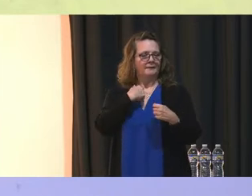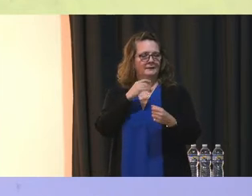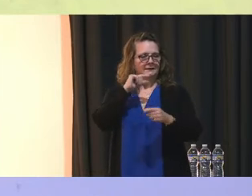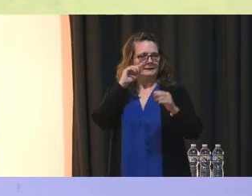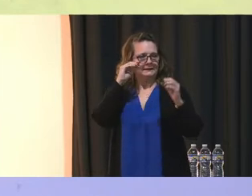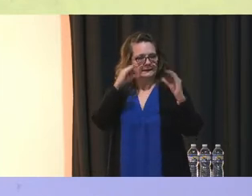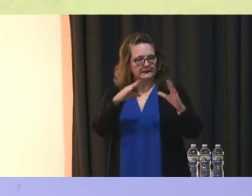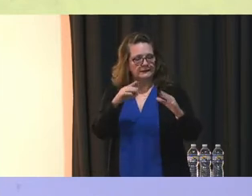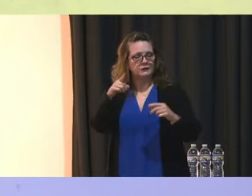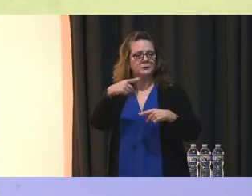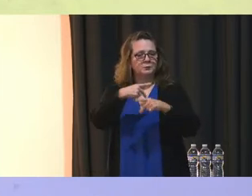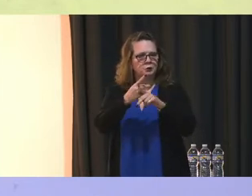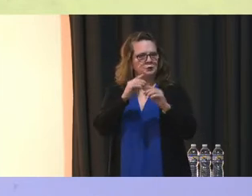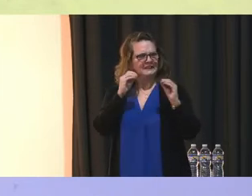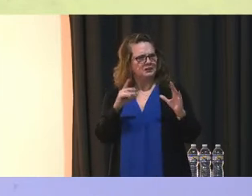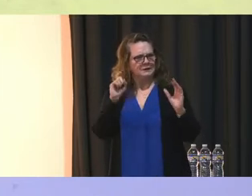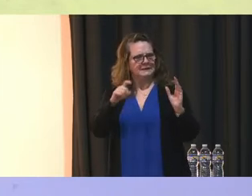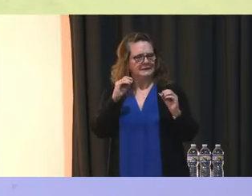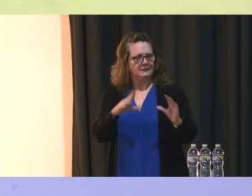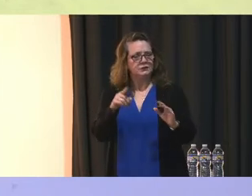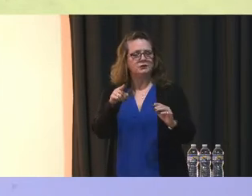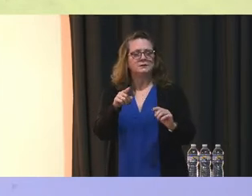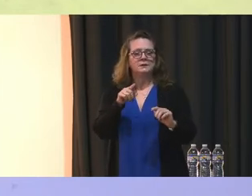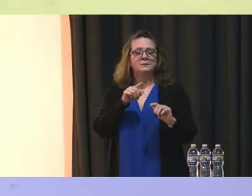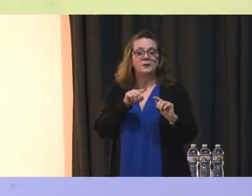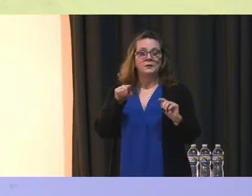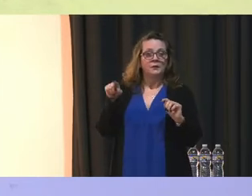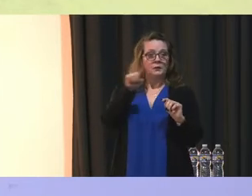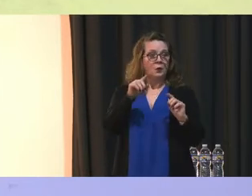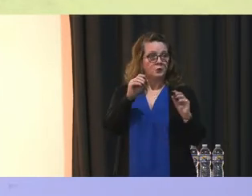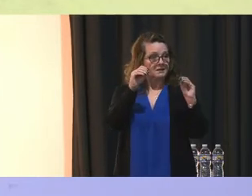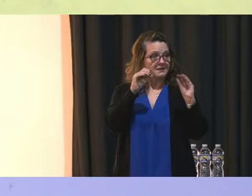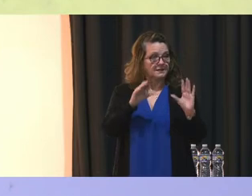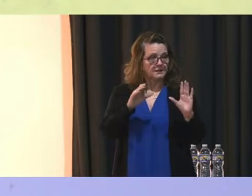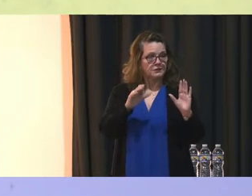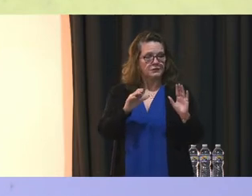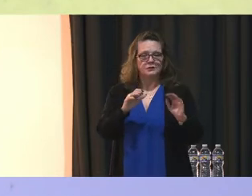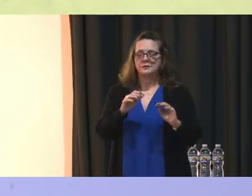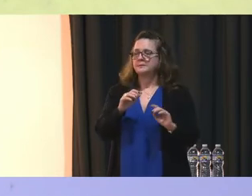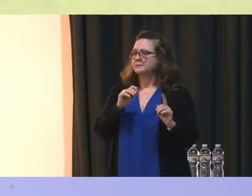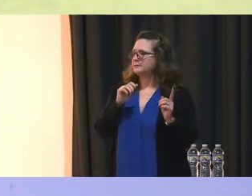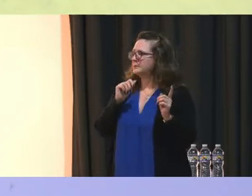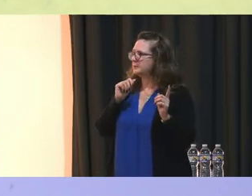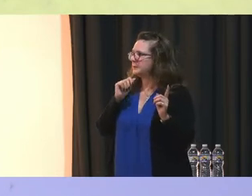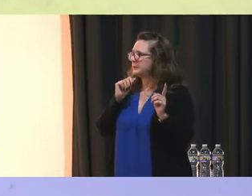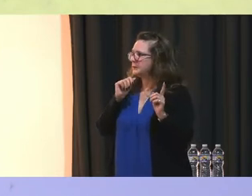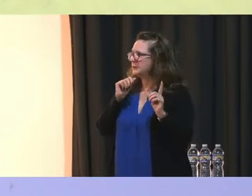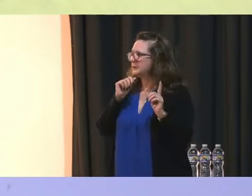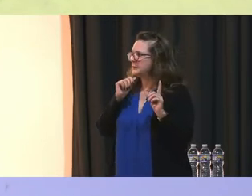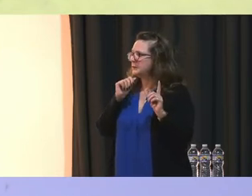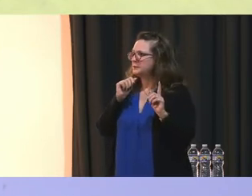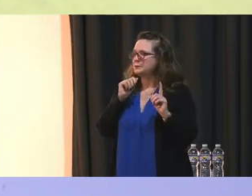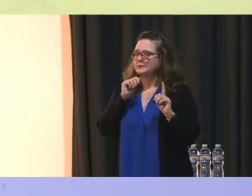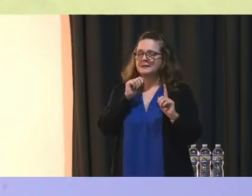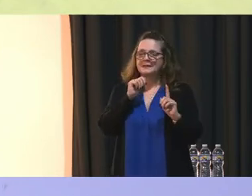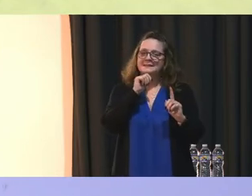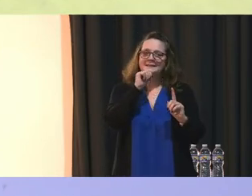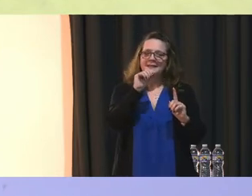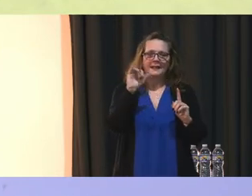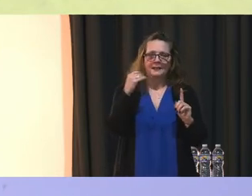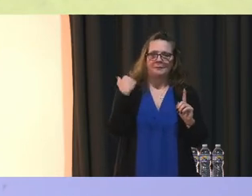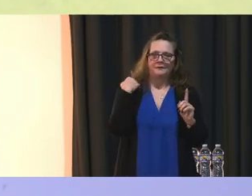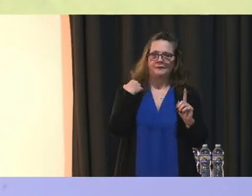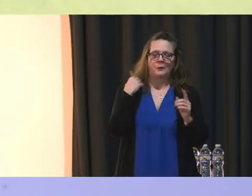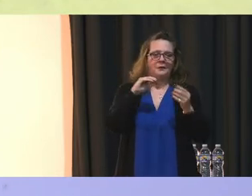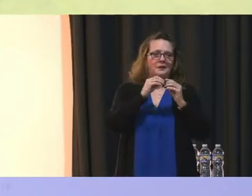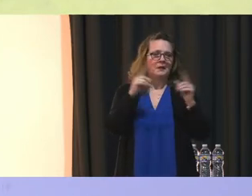producing teachers that are not of color And in small numbers So